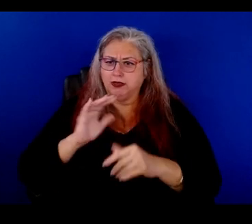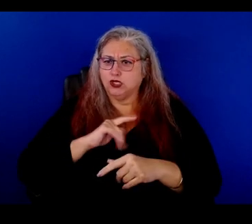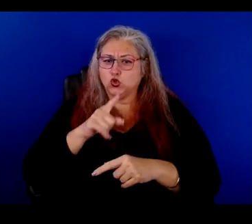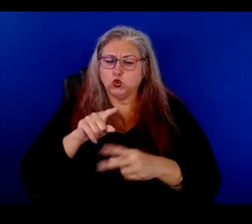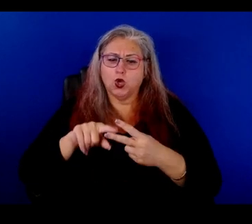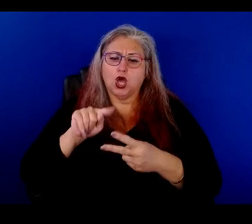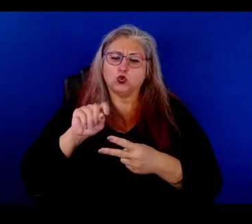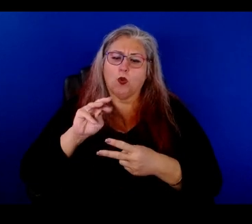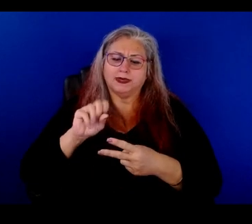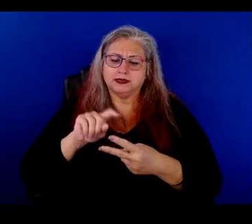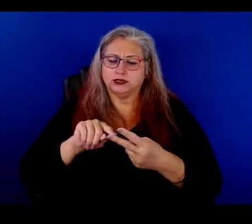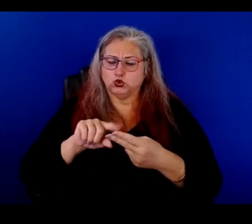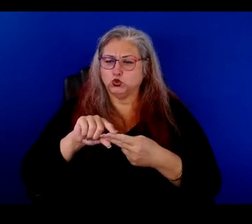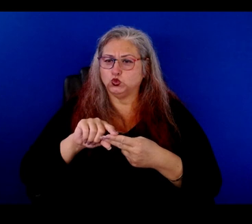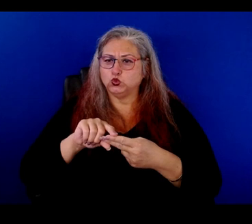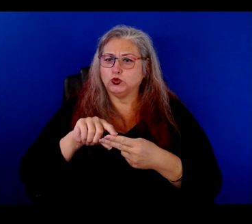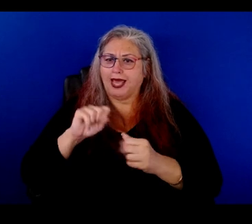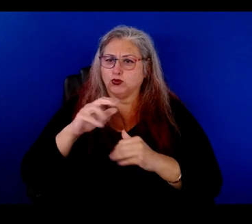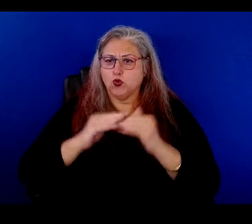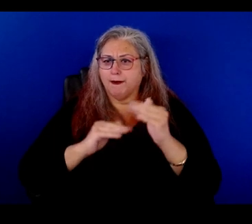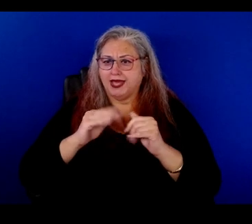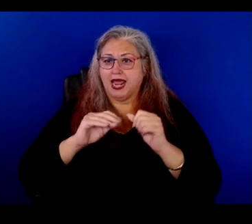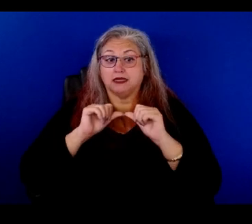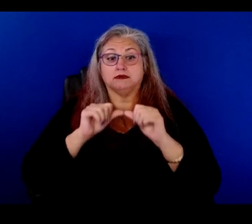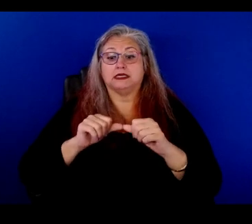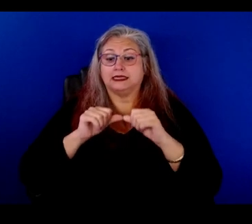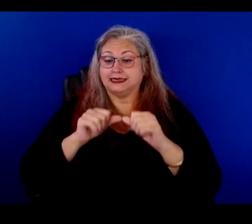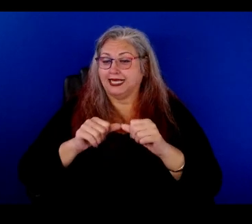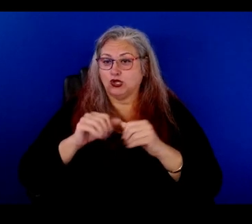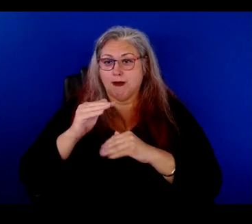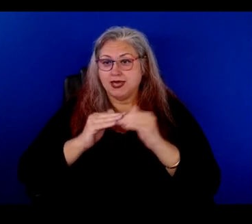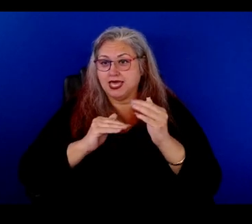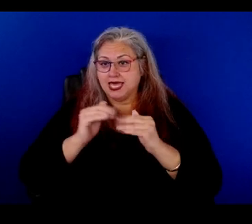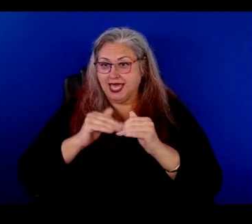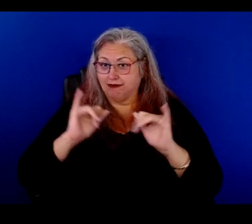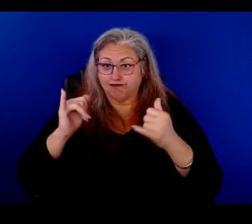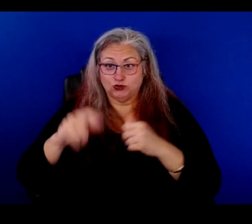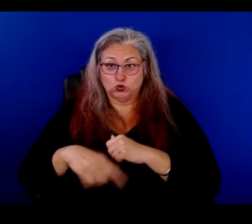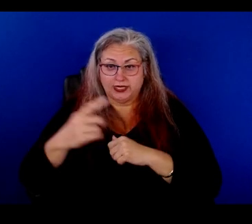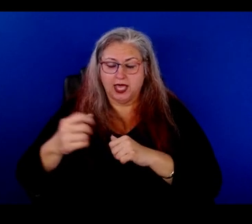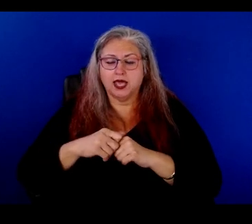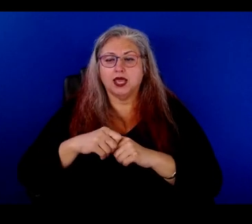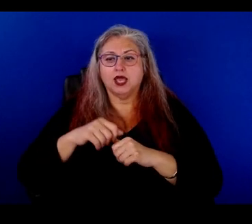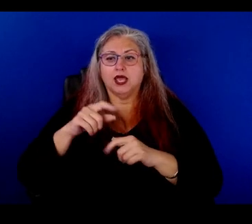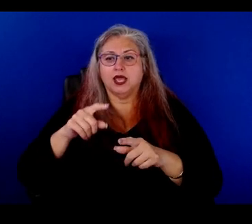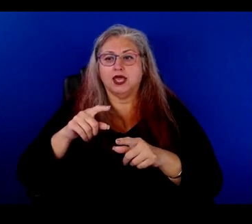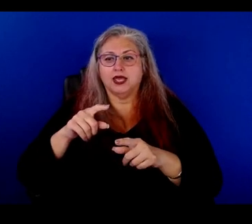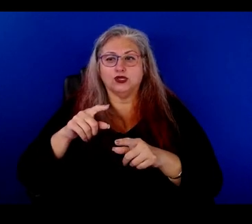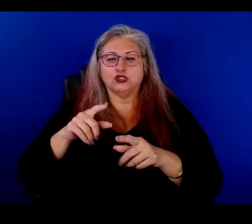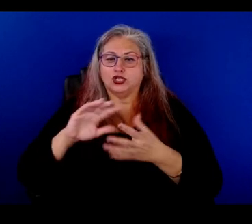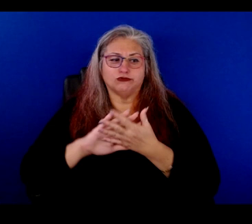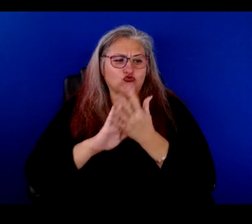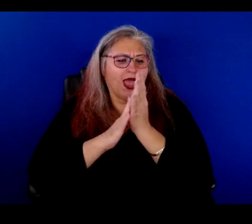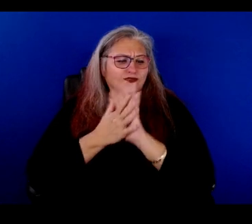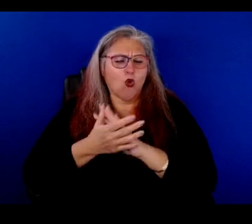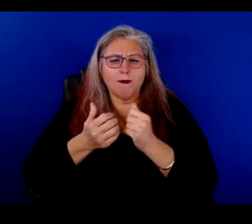Tomas, who also can build that continue, mat building skills continues to build today, you just transform everything. And,